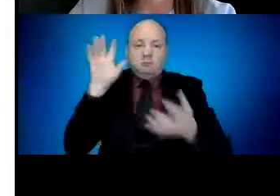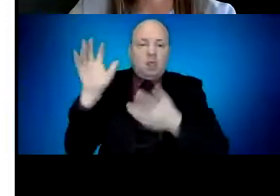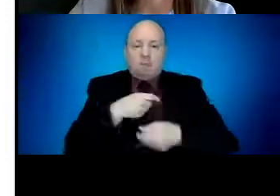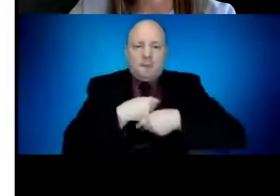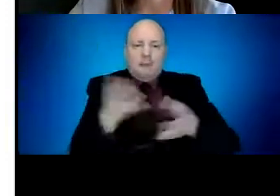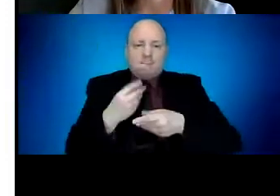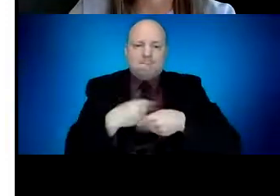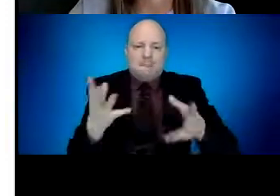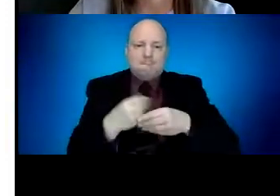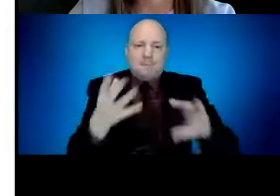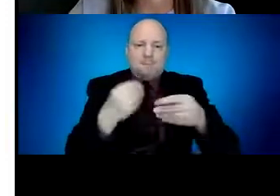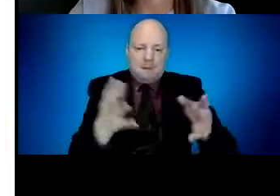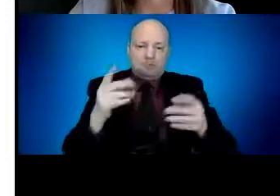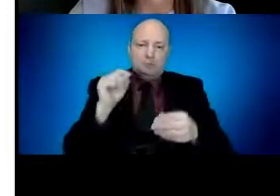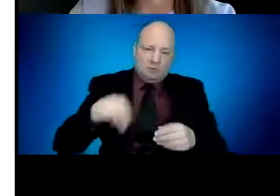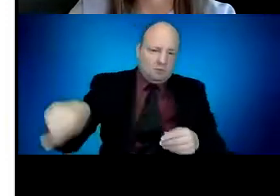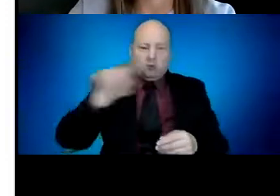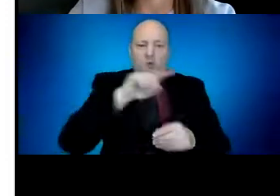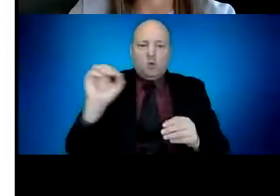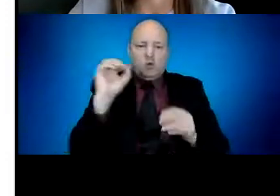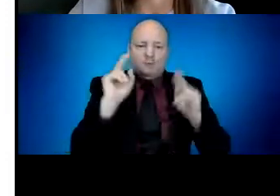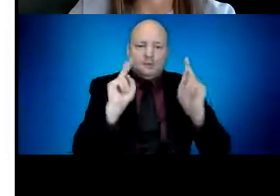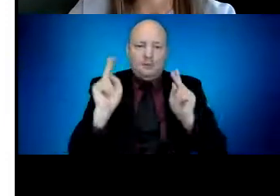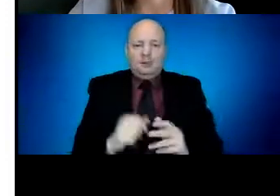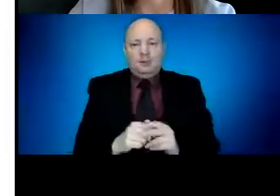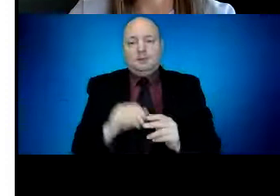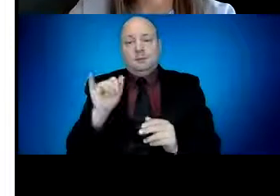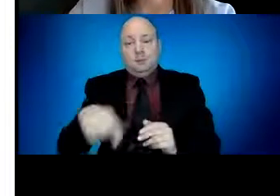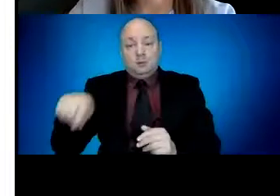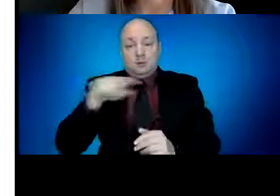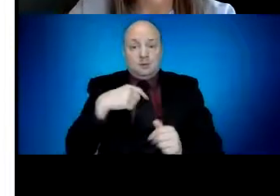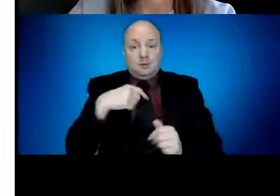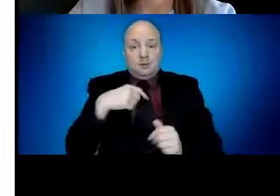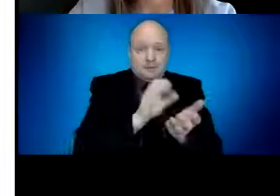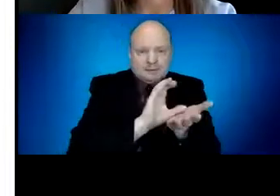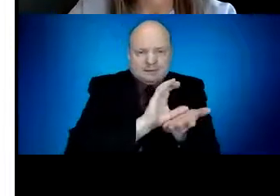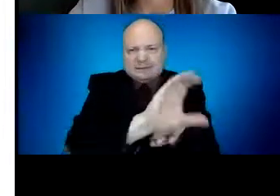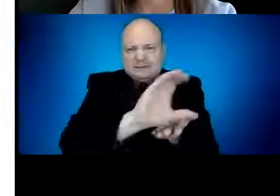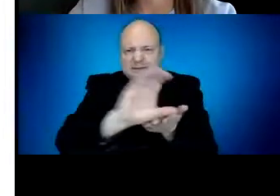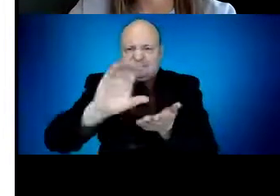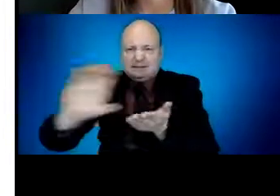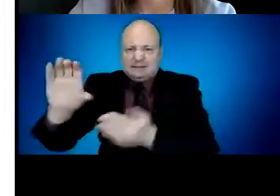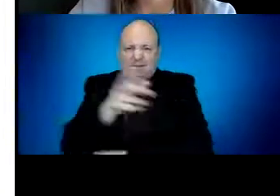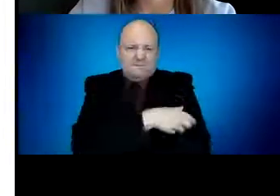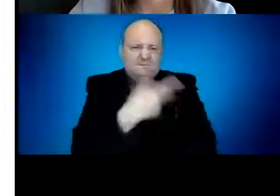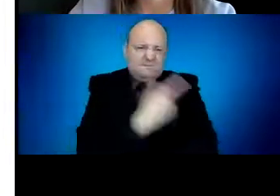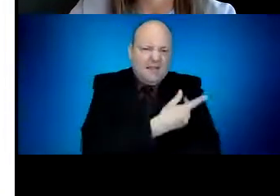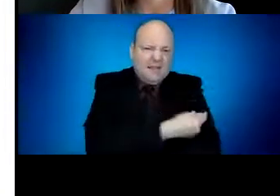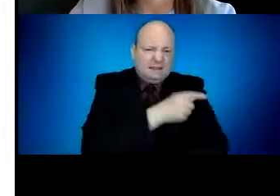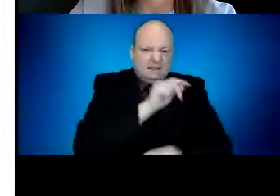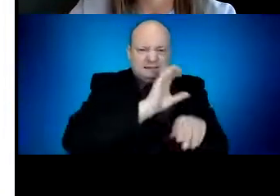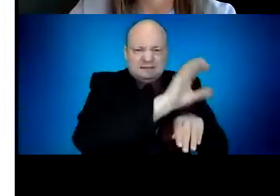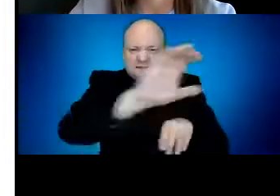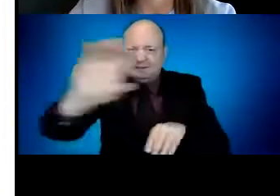basis based on each county's proportion of people age 16 and above. Finally, let me provide a quick